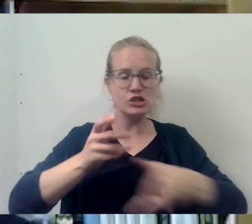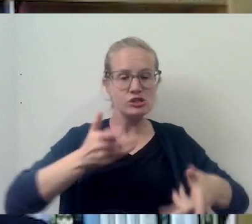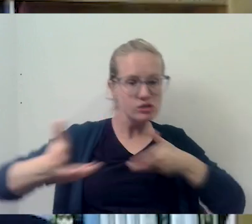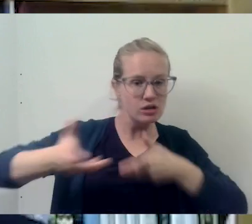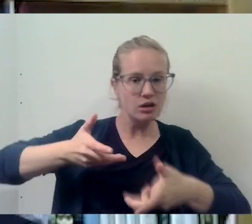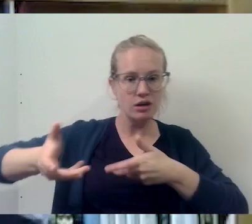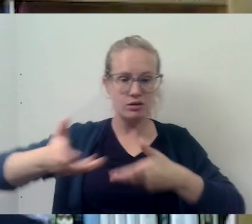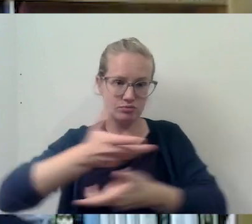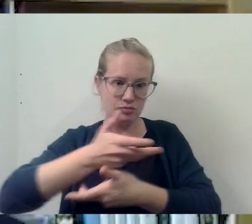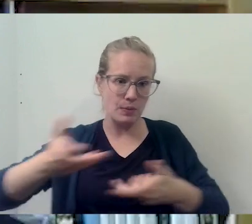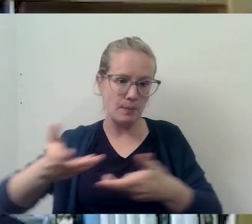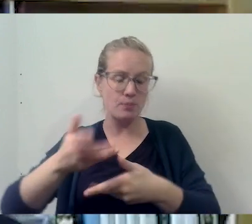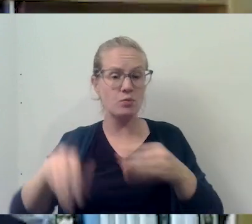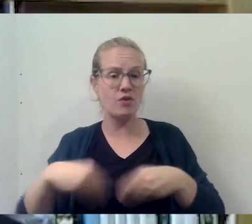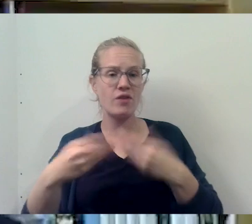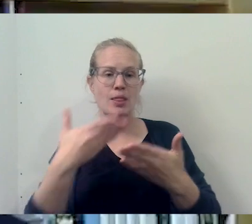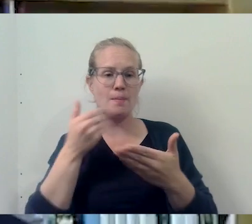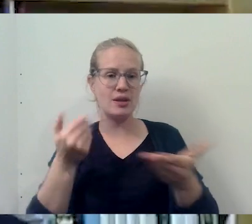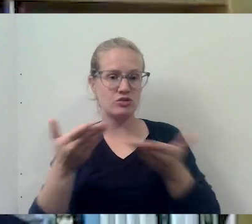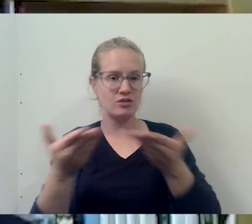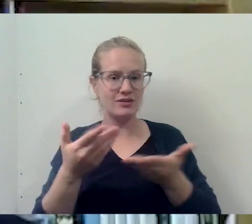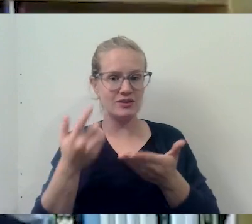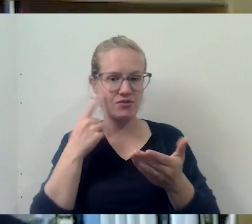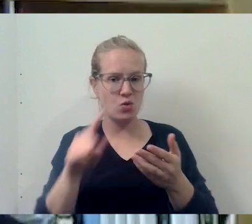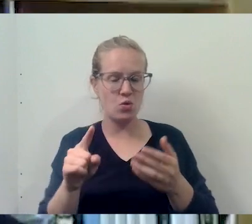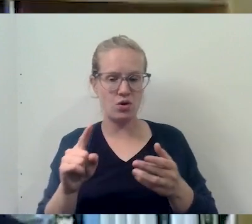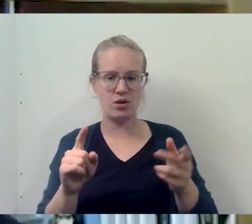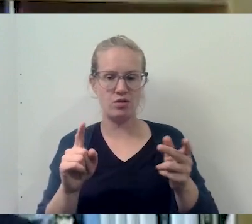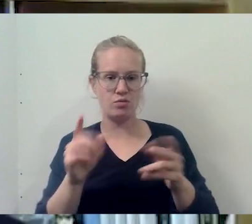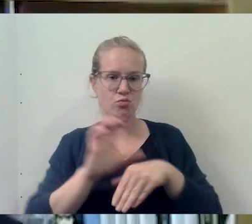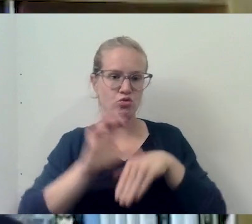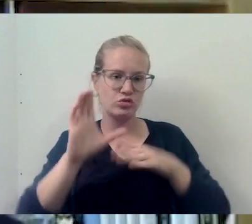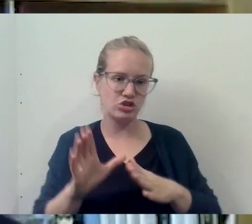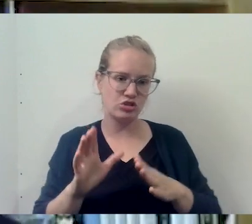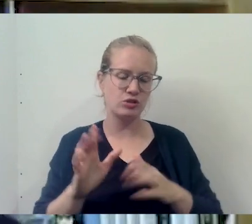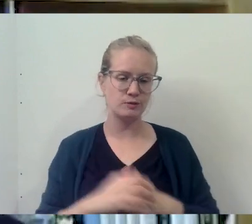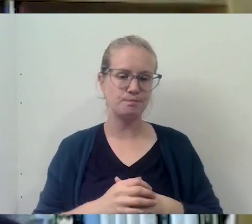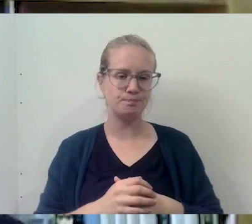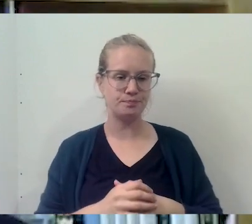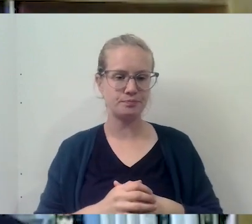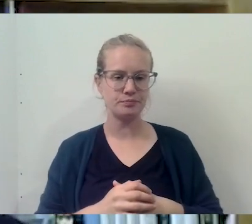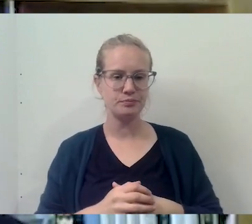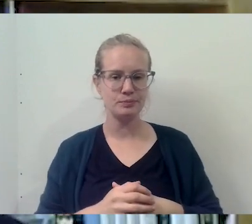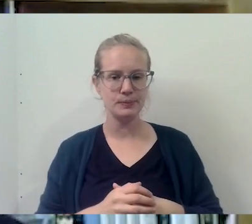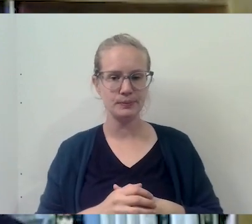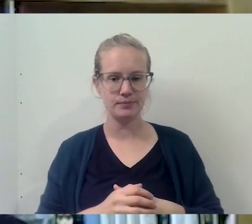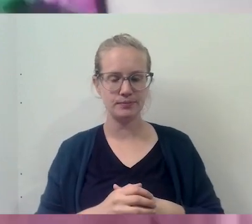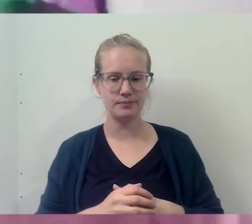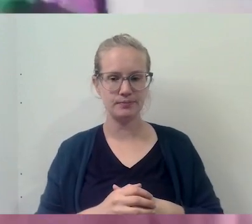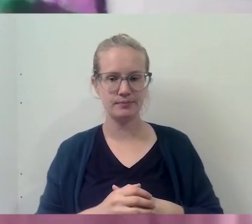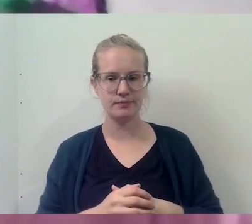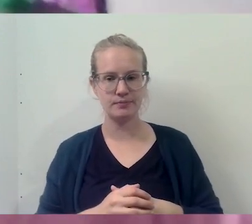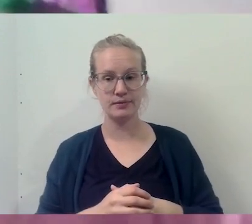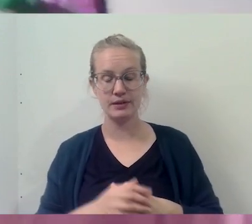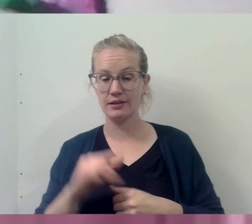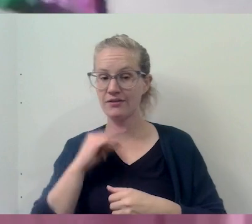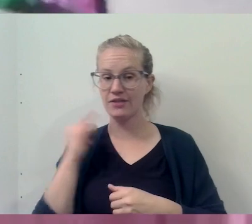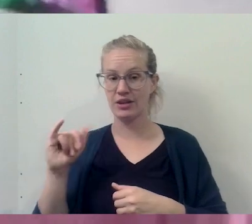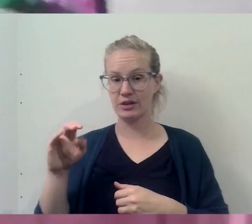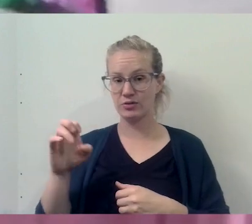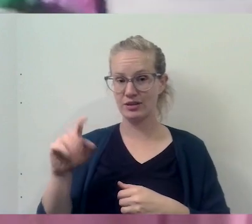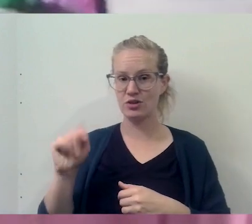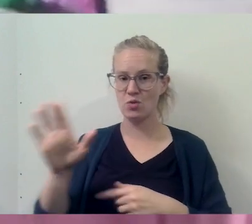others to provide the best service for, um, parishioners and so forth. Yes, Father Innocent, your